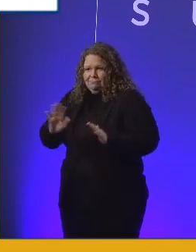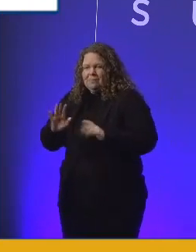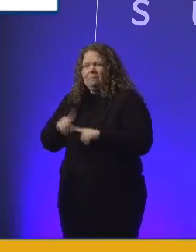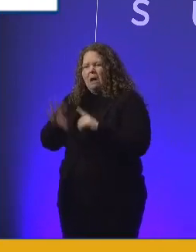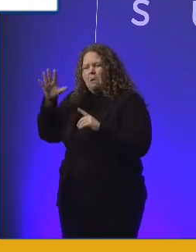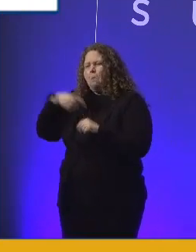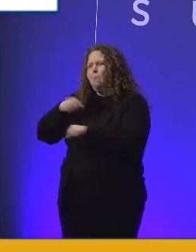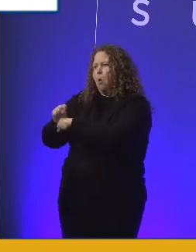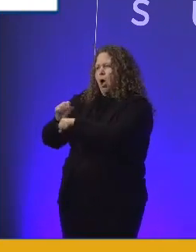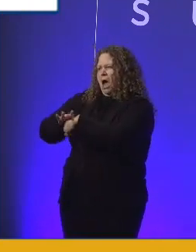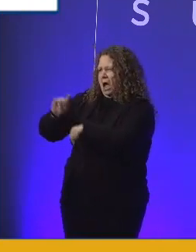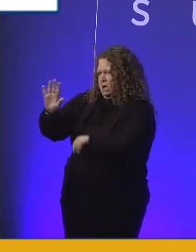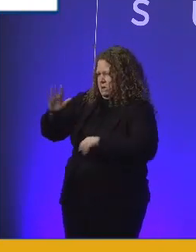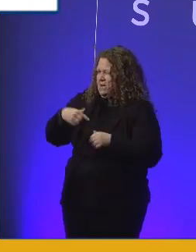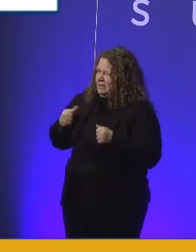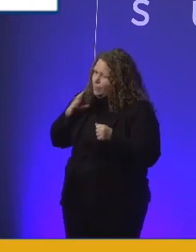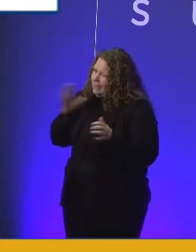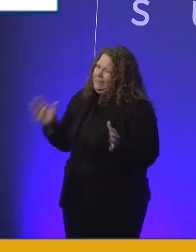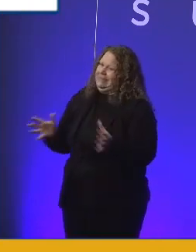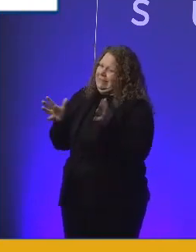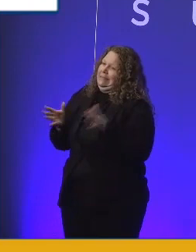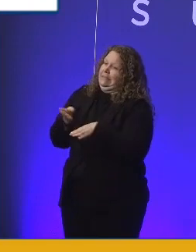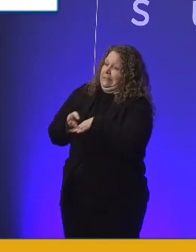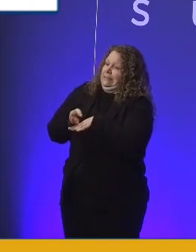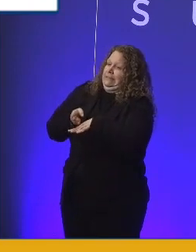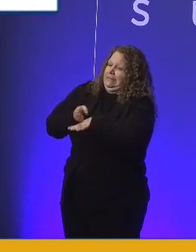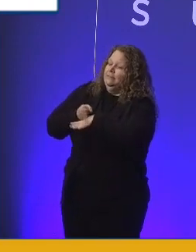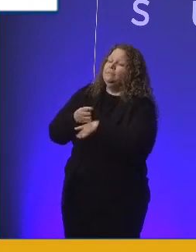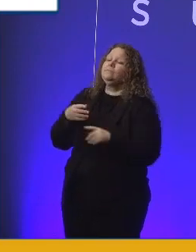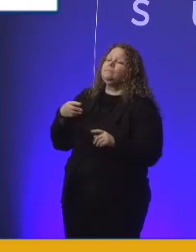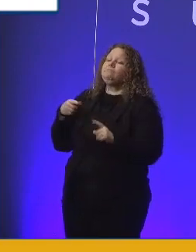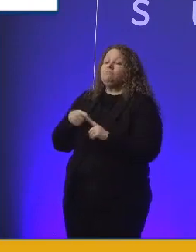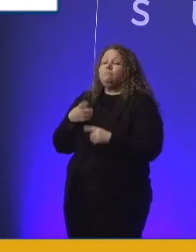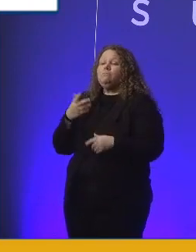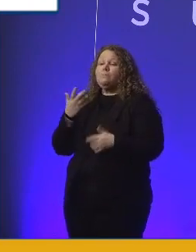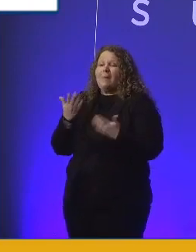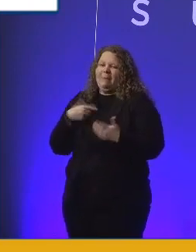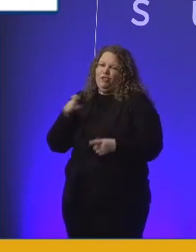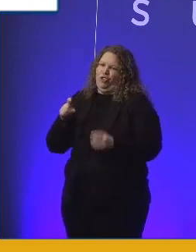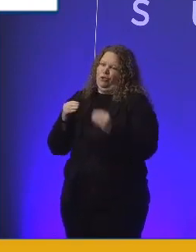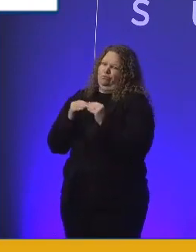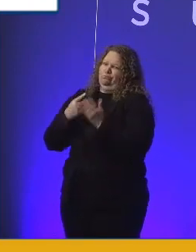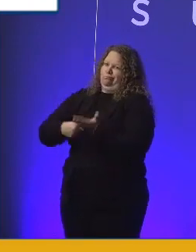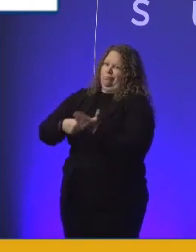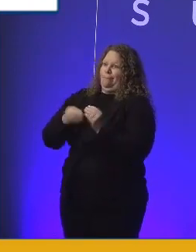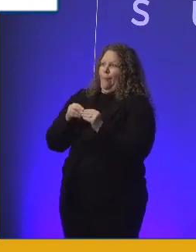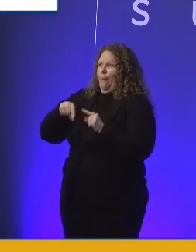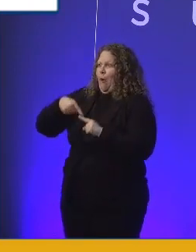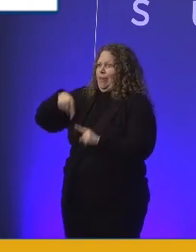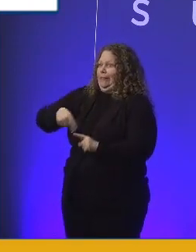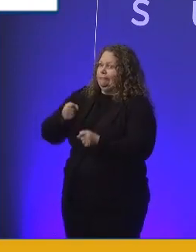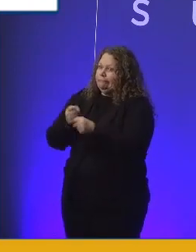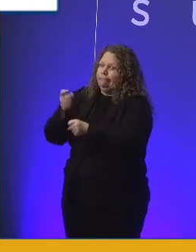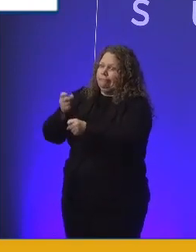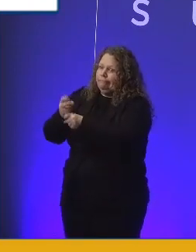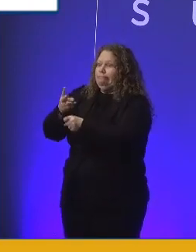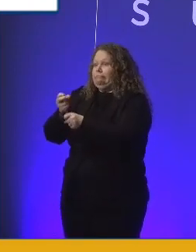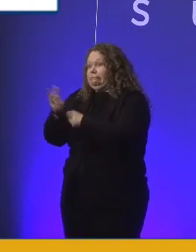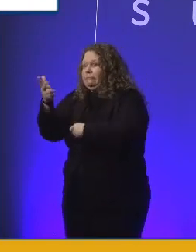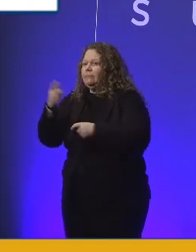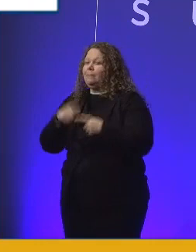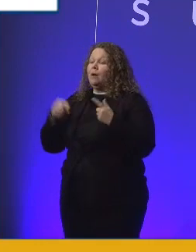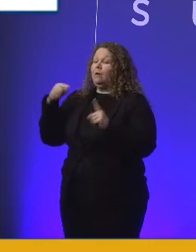journey. Maybe we can do a session on disability confidence another year, but I would definitely take a look at what the UK government's trying to do. I think it is a model for others to follow.